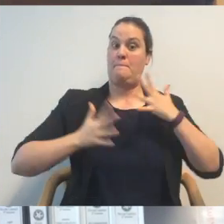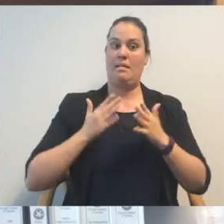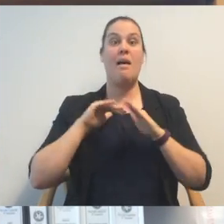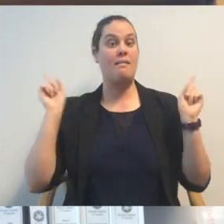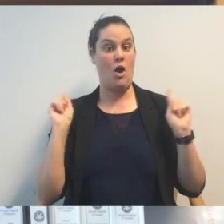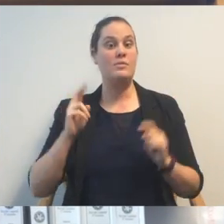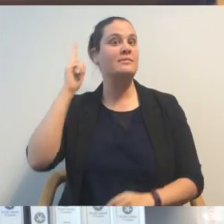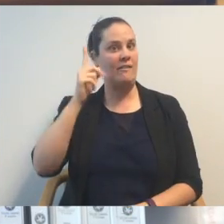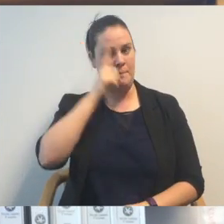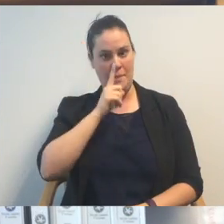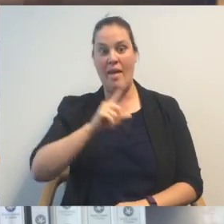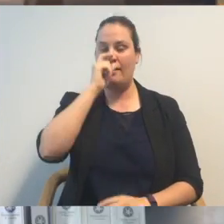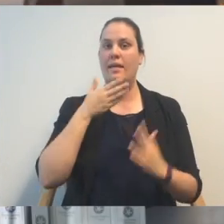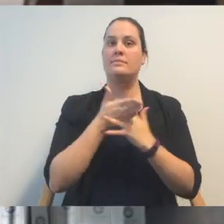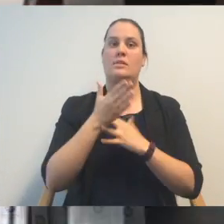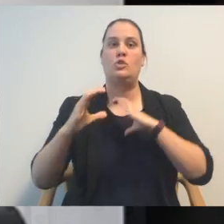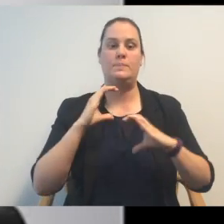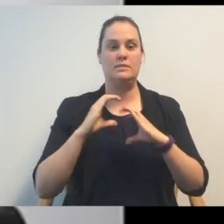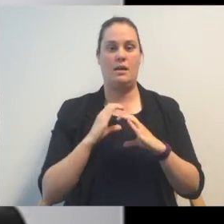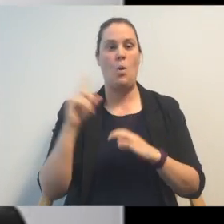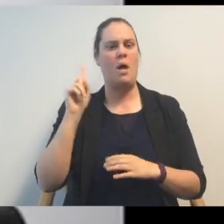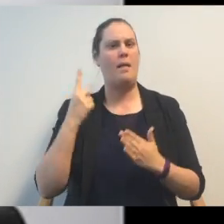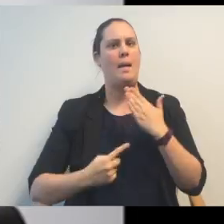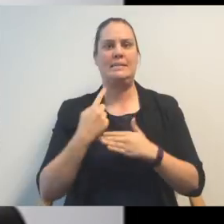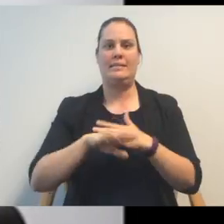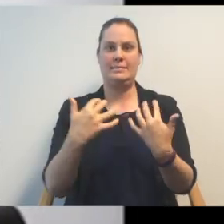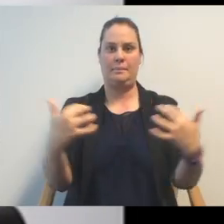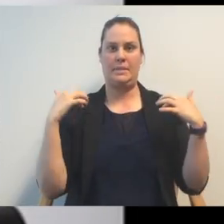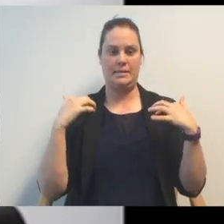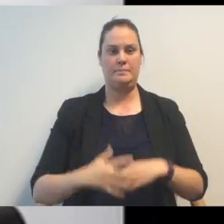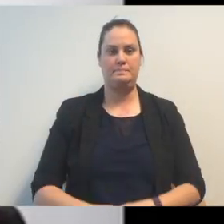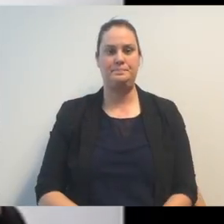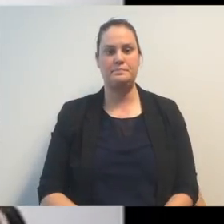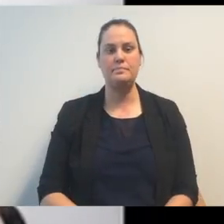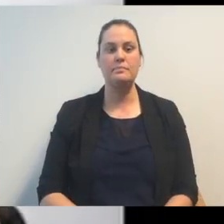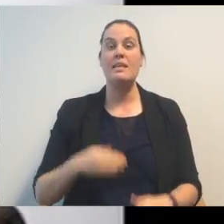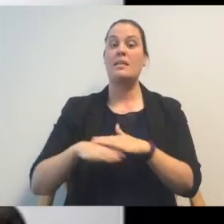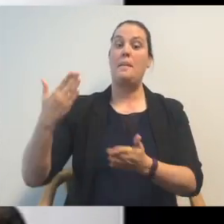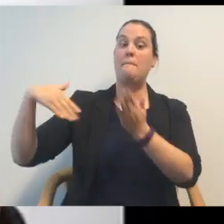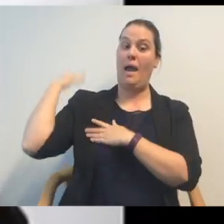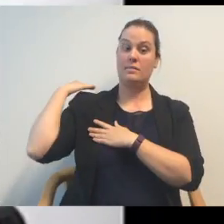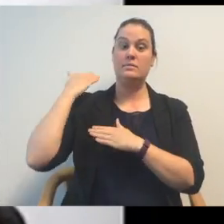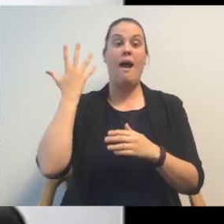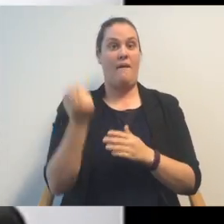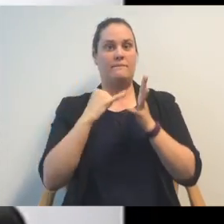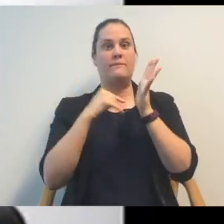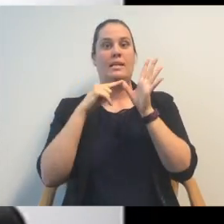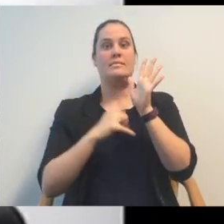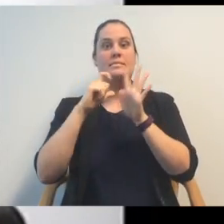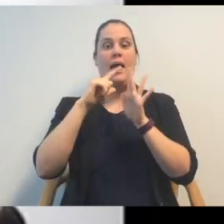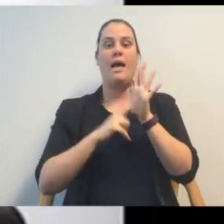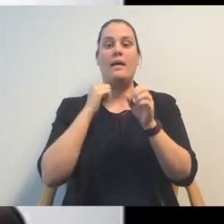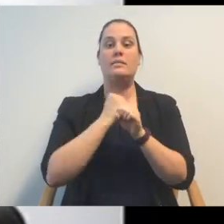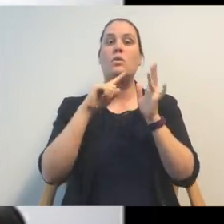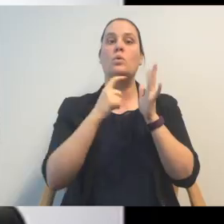communication access for people who are deaf. Previously, under Standing Order 210, what's known as strangers were not